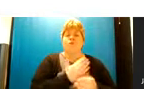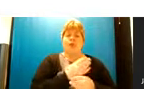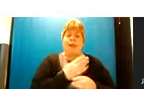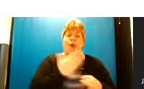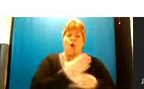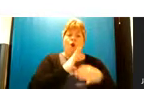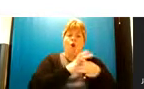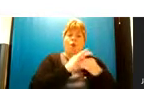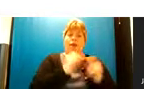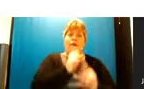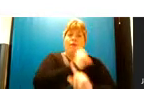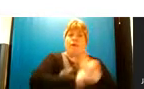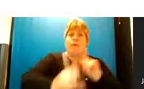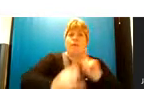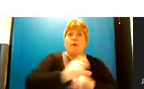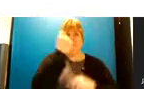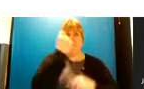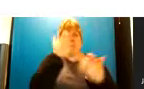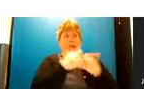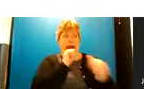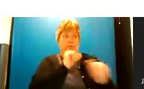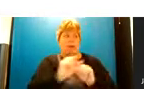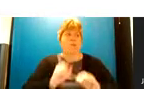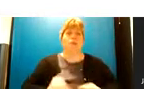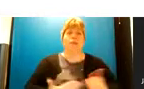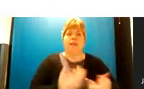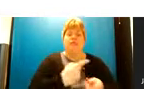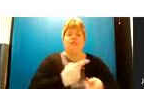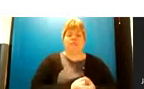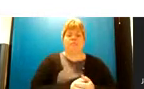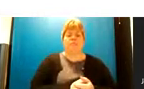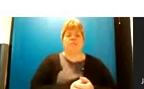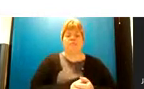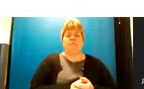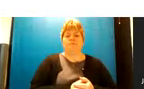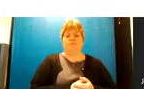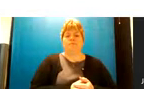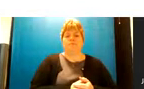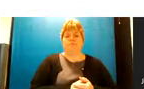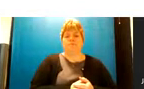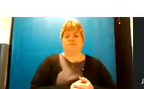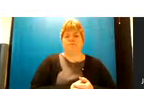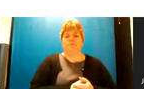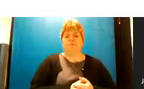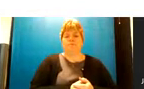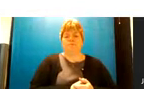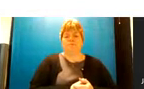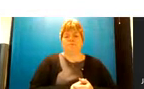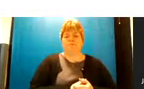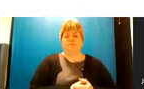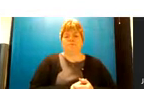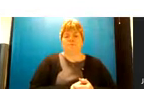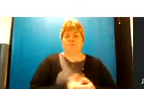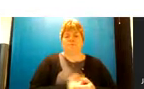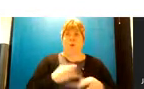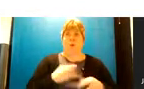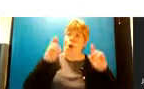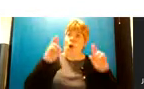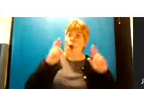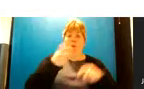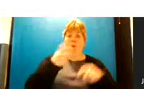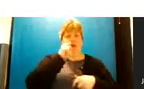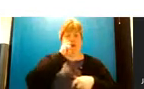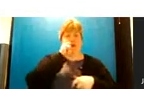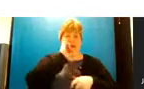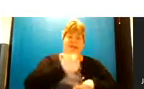community to understand how best to deliver this so um i suppose essentially we're hoping that the cafes will be